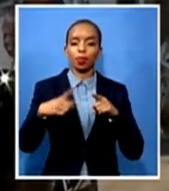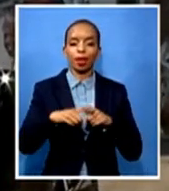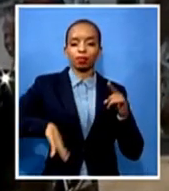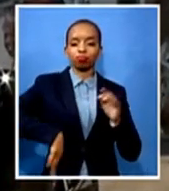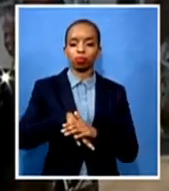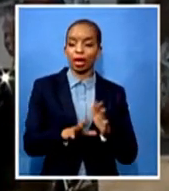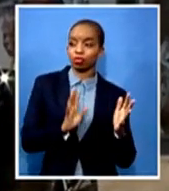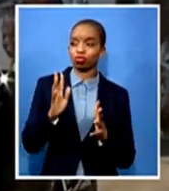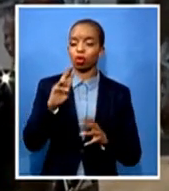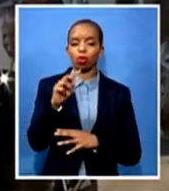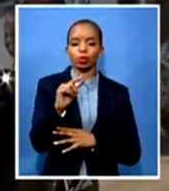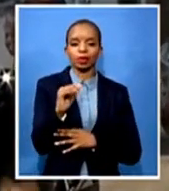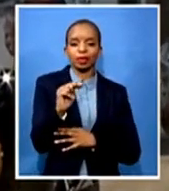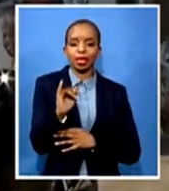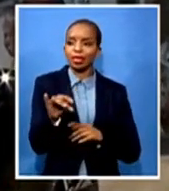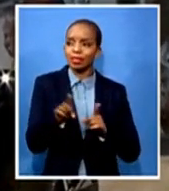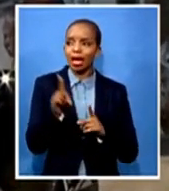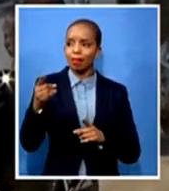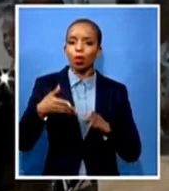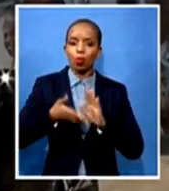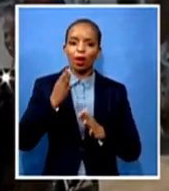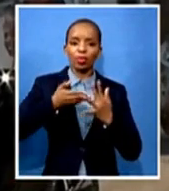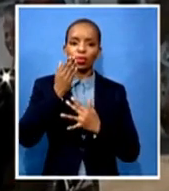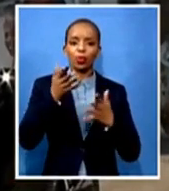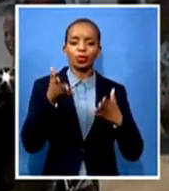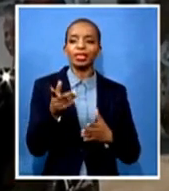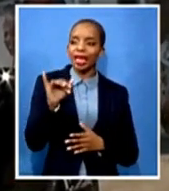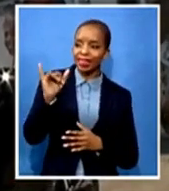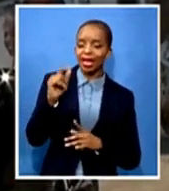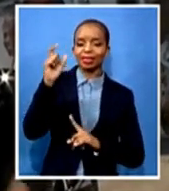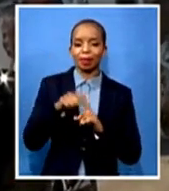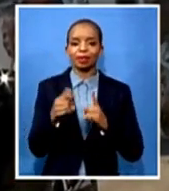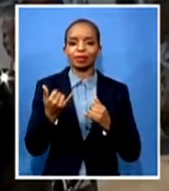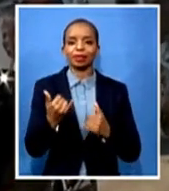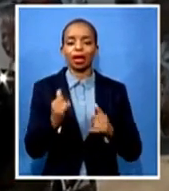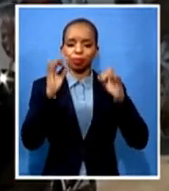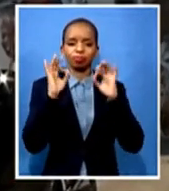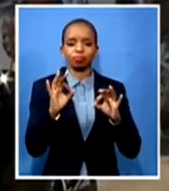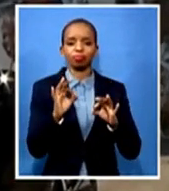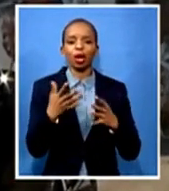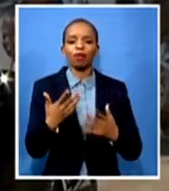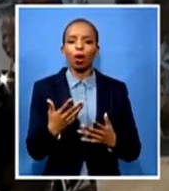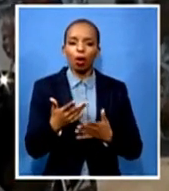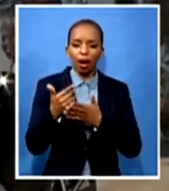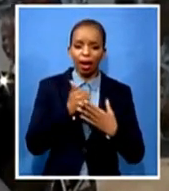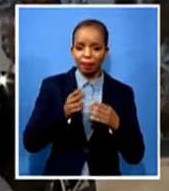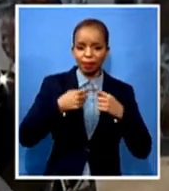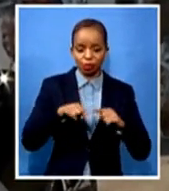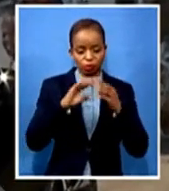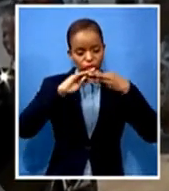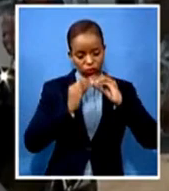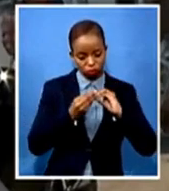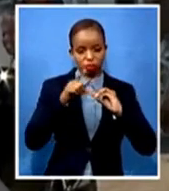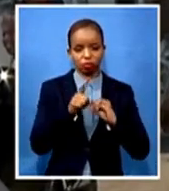then that person becomes key in trying to get to the root problems and how then best do you solve those problems, do you